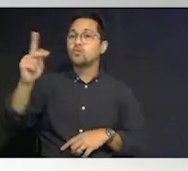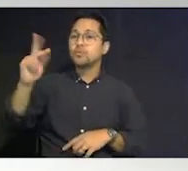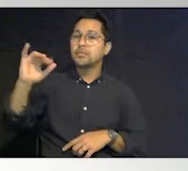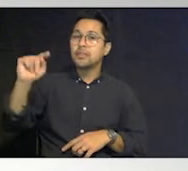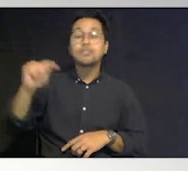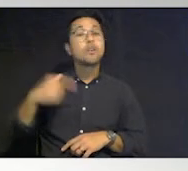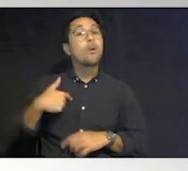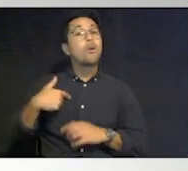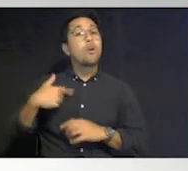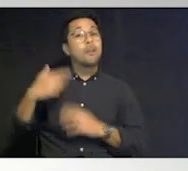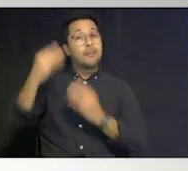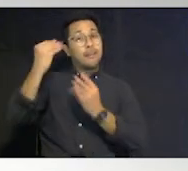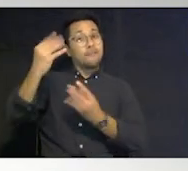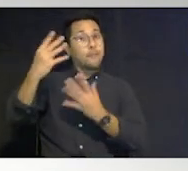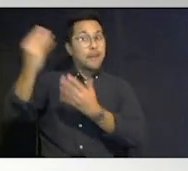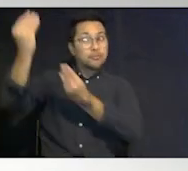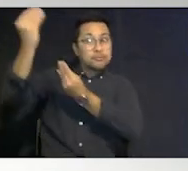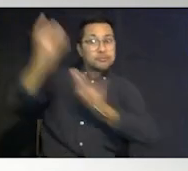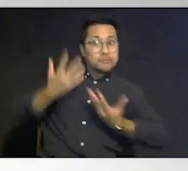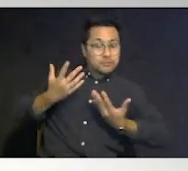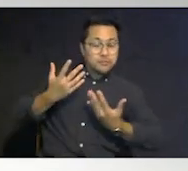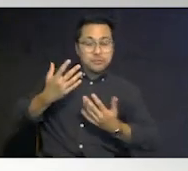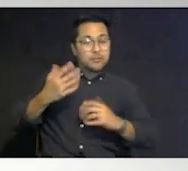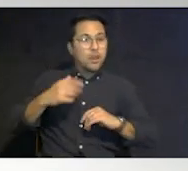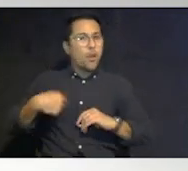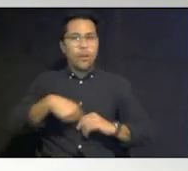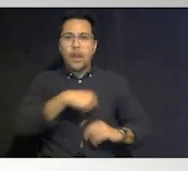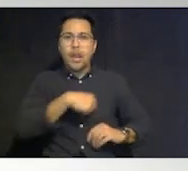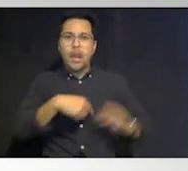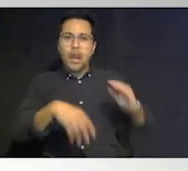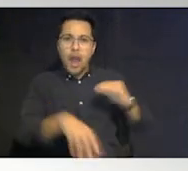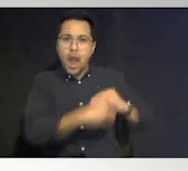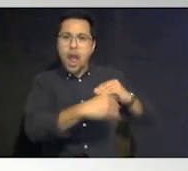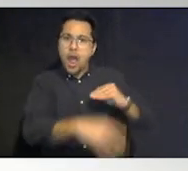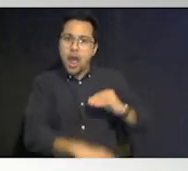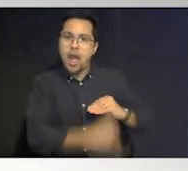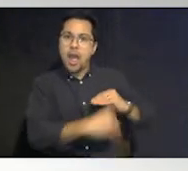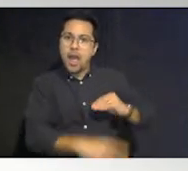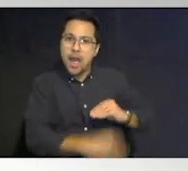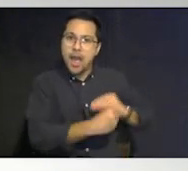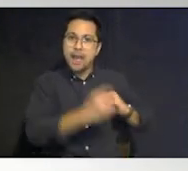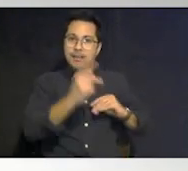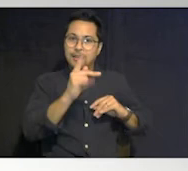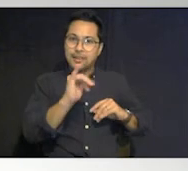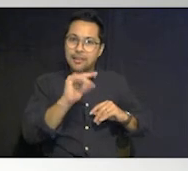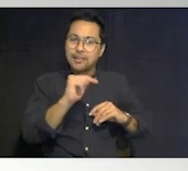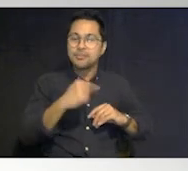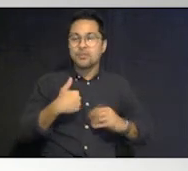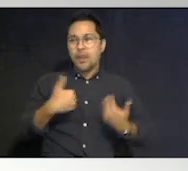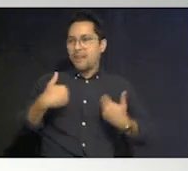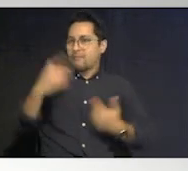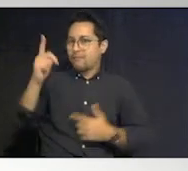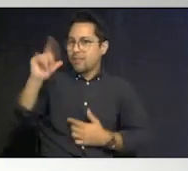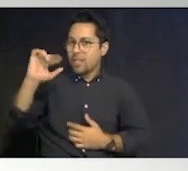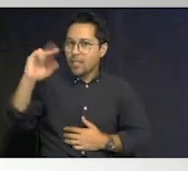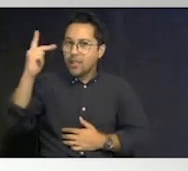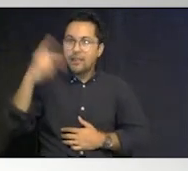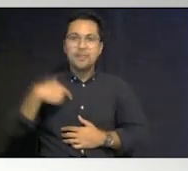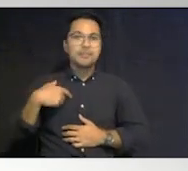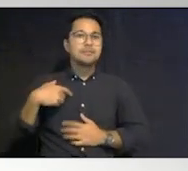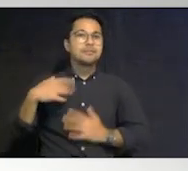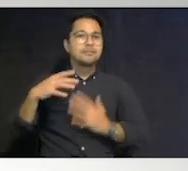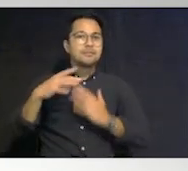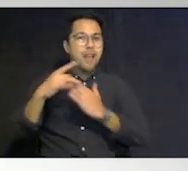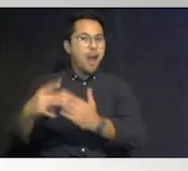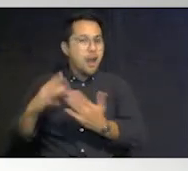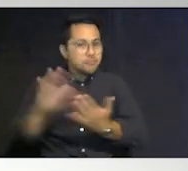comes about with every disaster we keep adding it to that there's links there's guidance documents